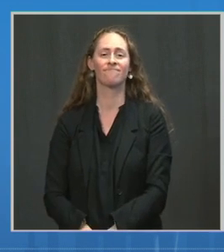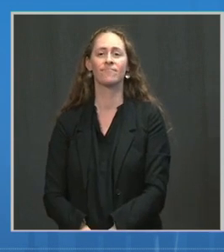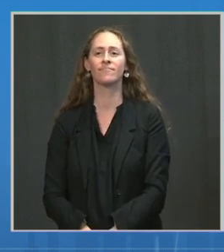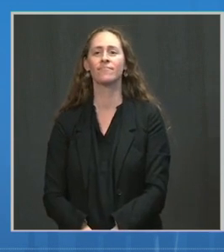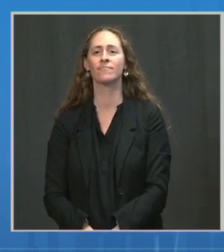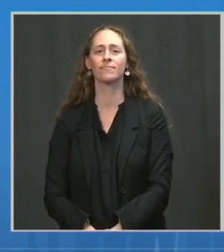Back to you again. you.